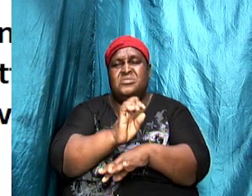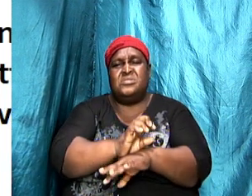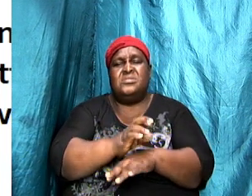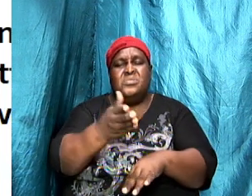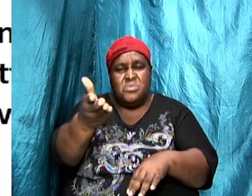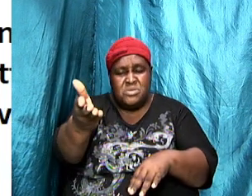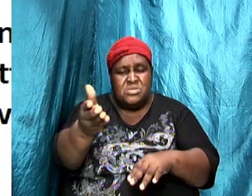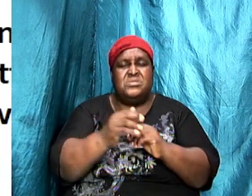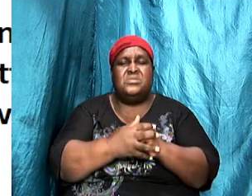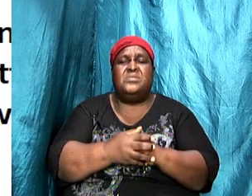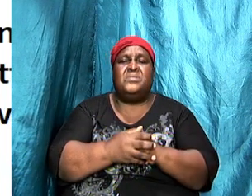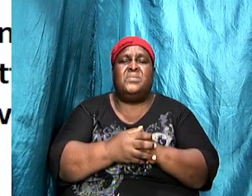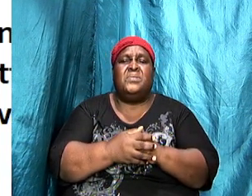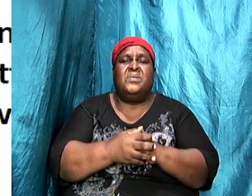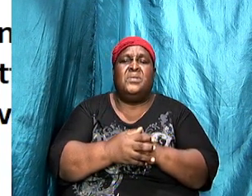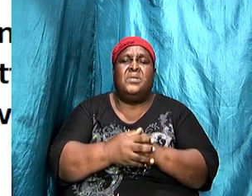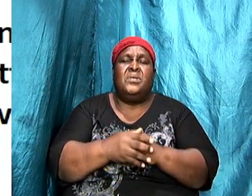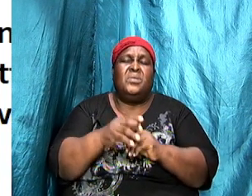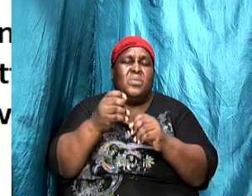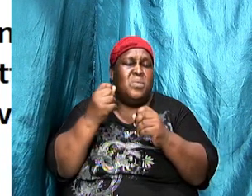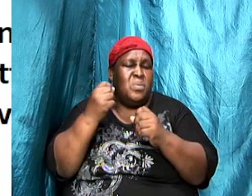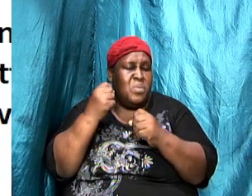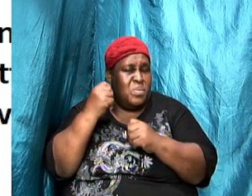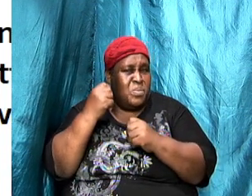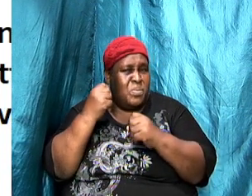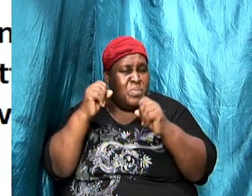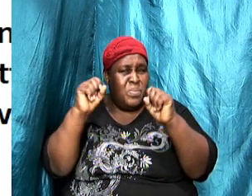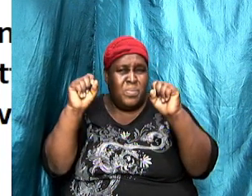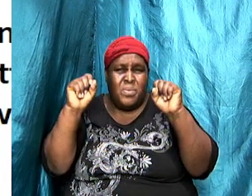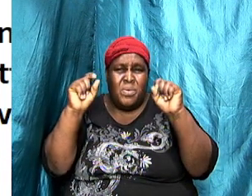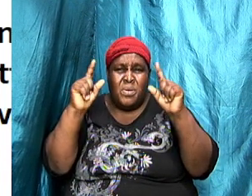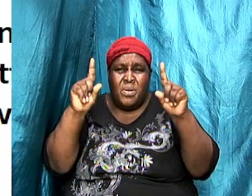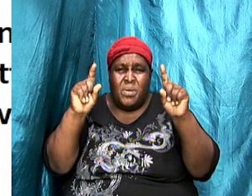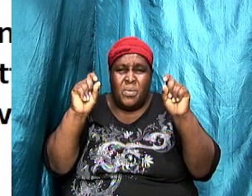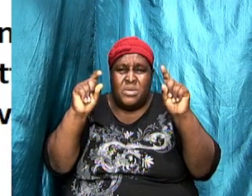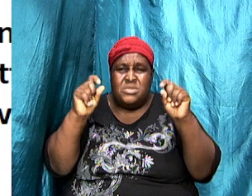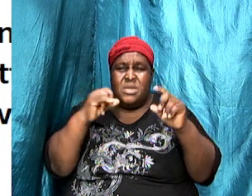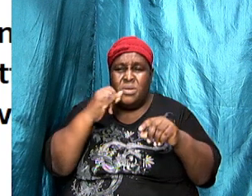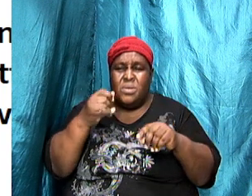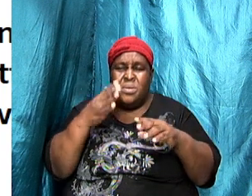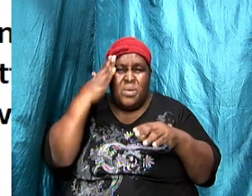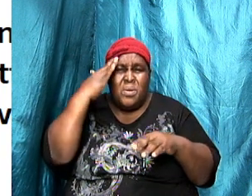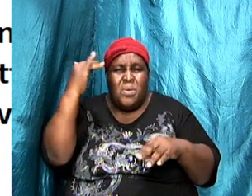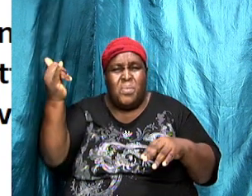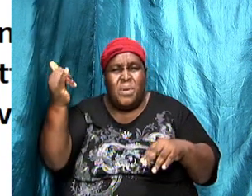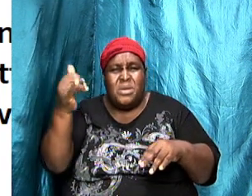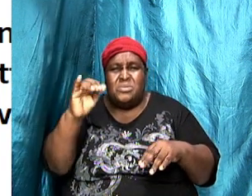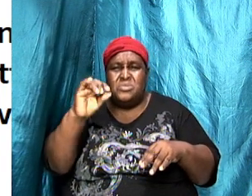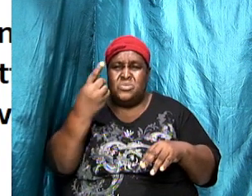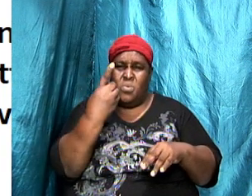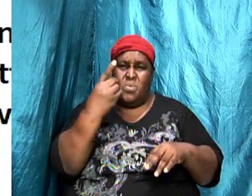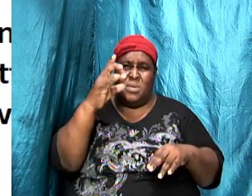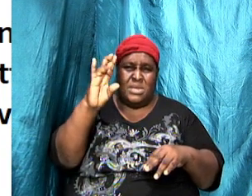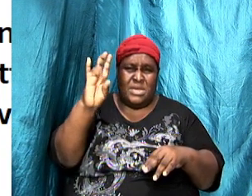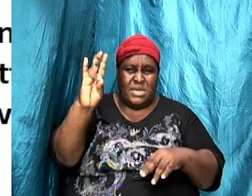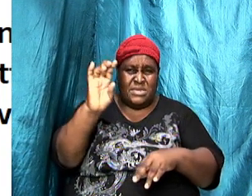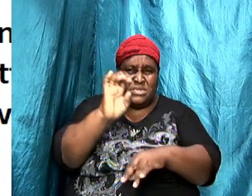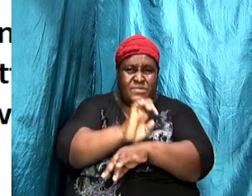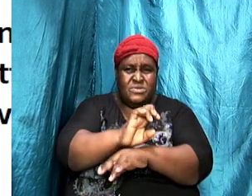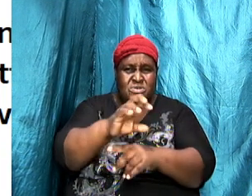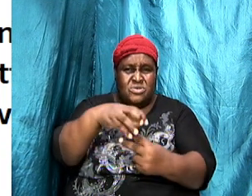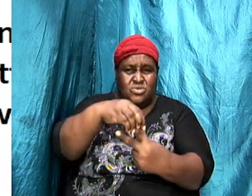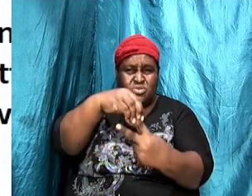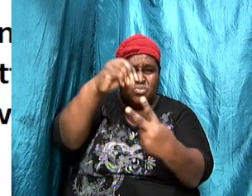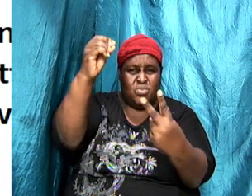there. And the question is, why is it that only seven churches were chosen?